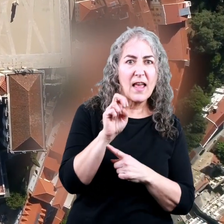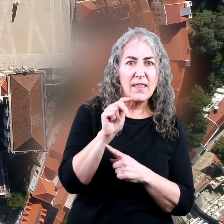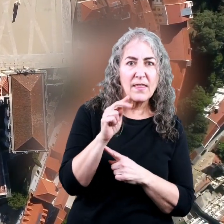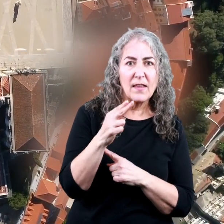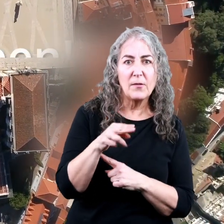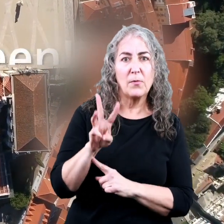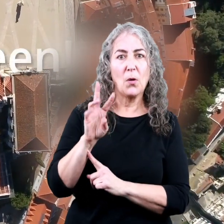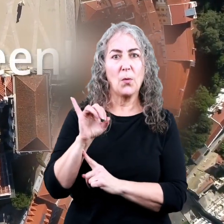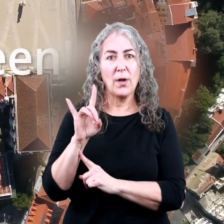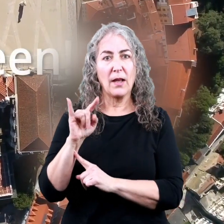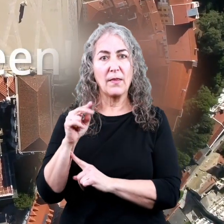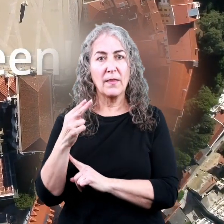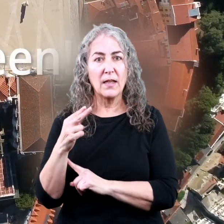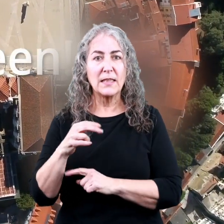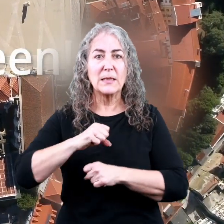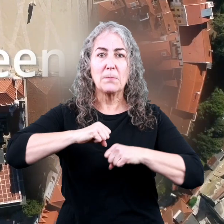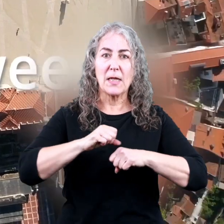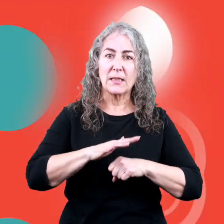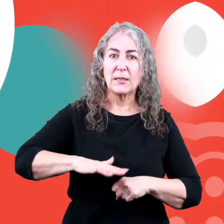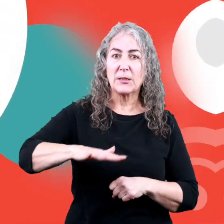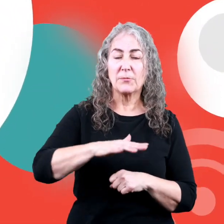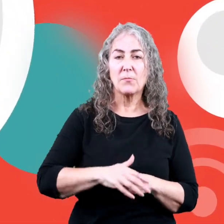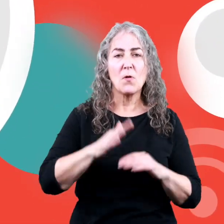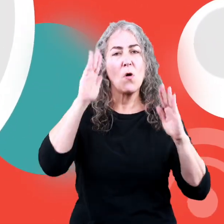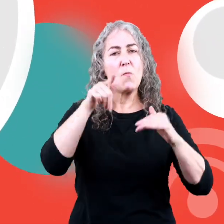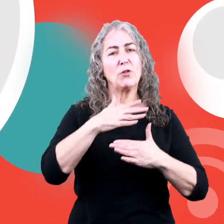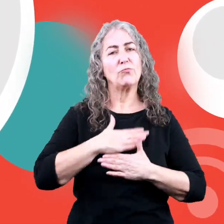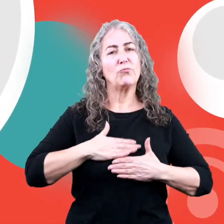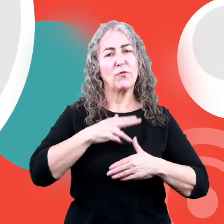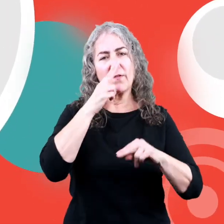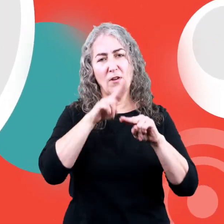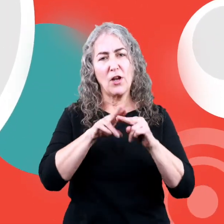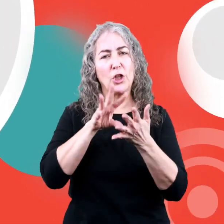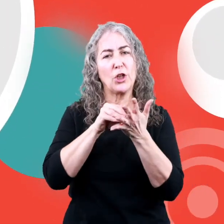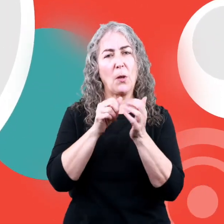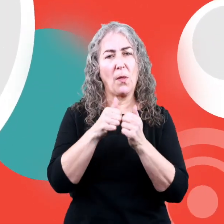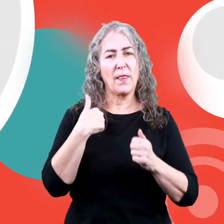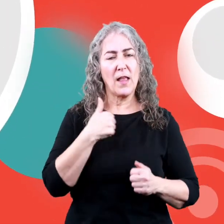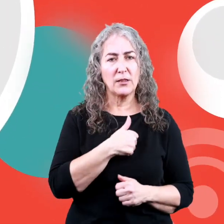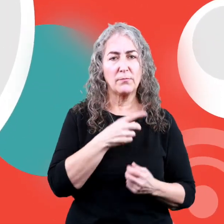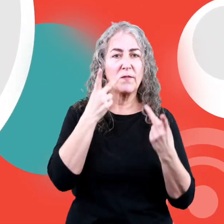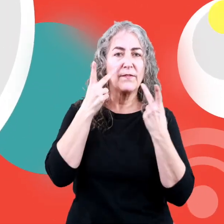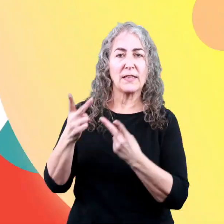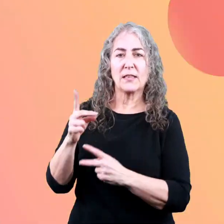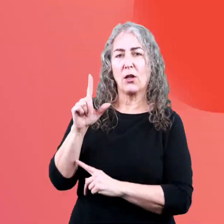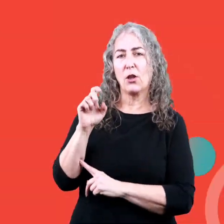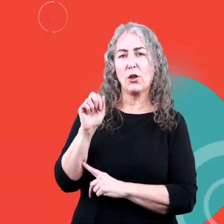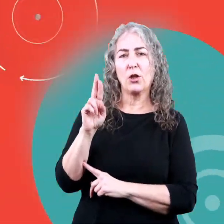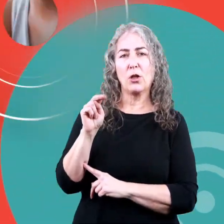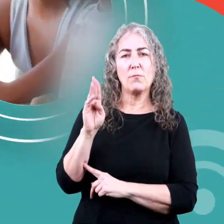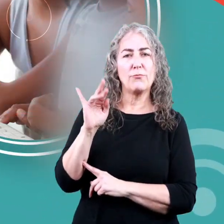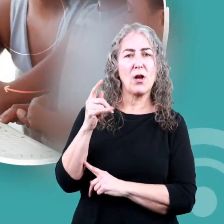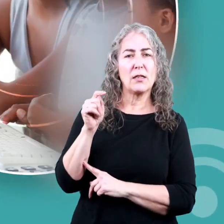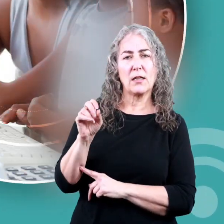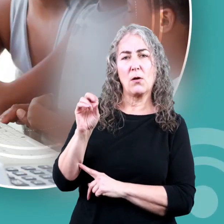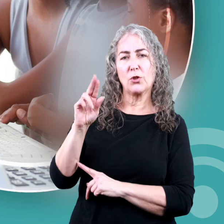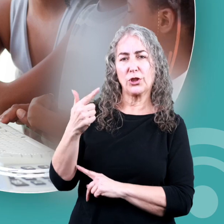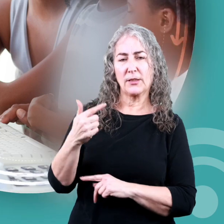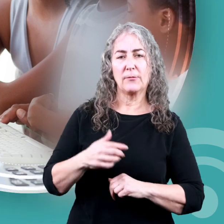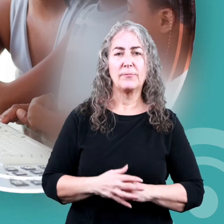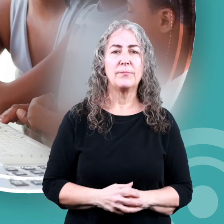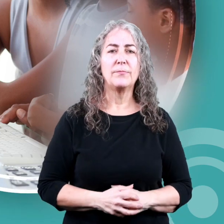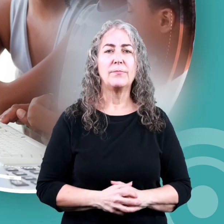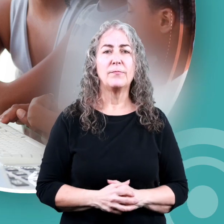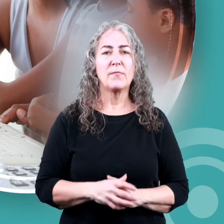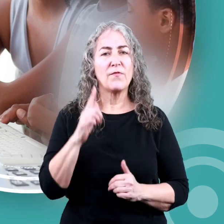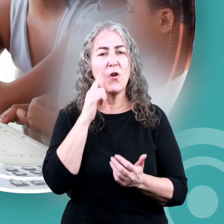widths, and spaces in between. Hope you had fun learning with us. Visit us at learnbright.org